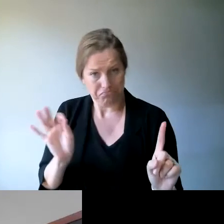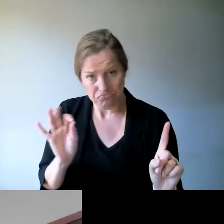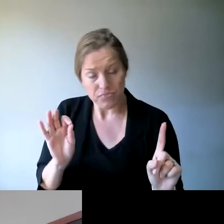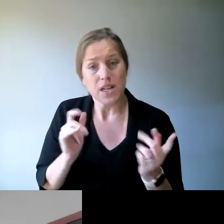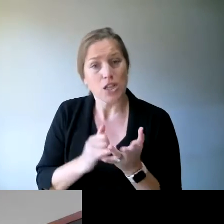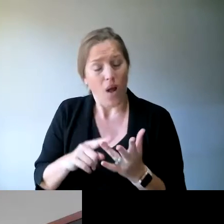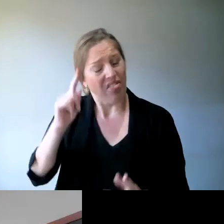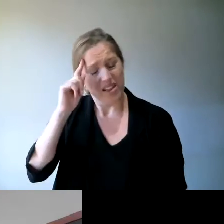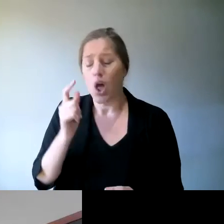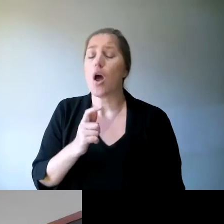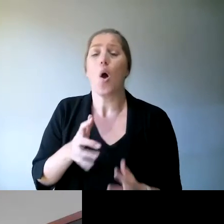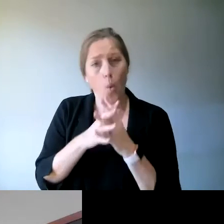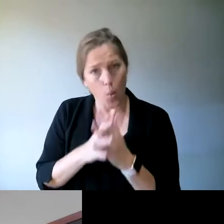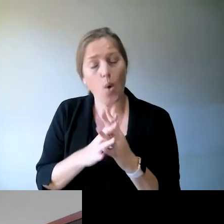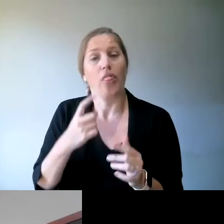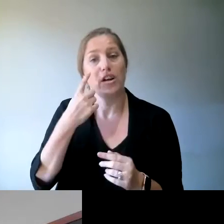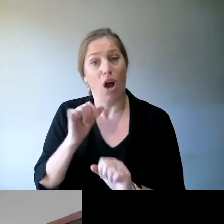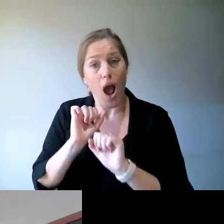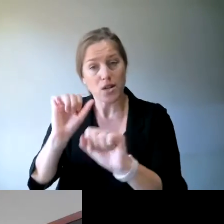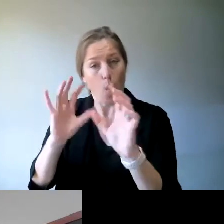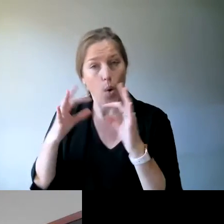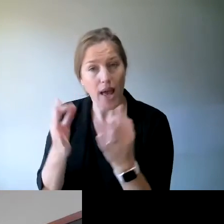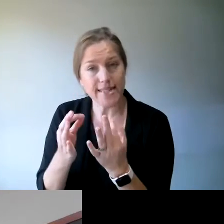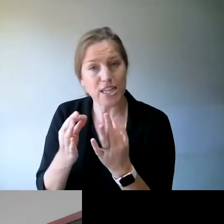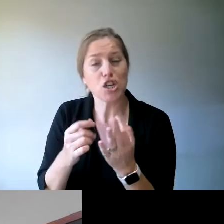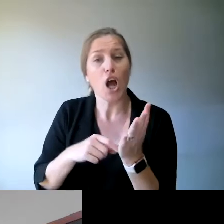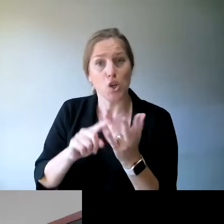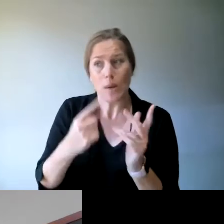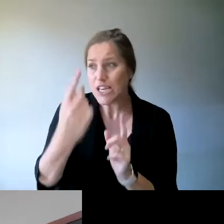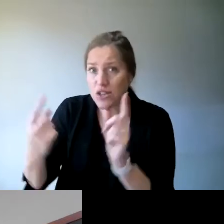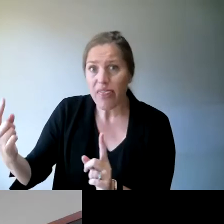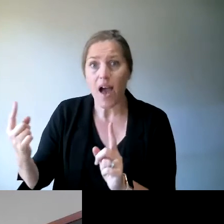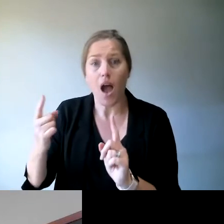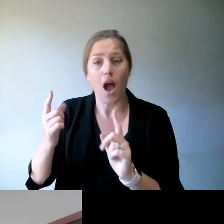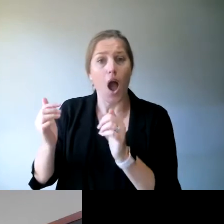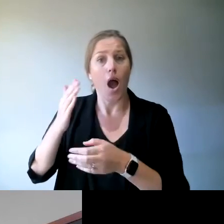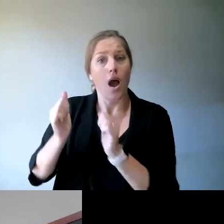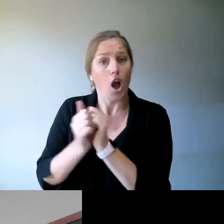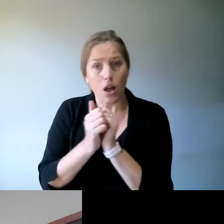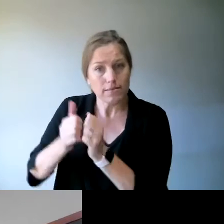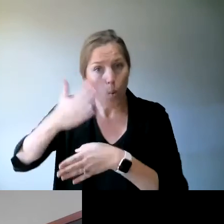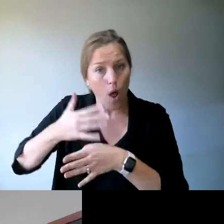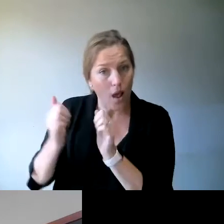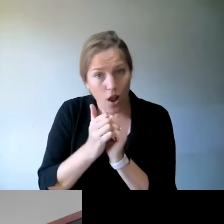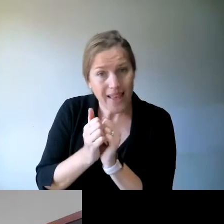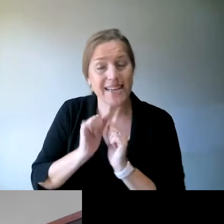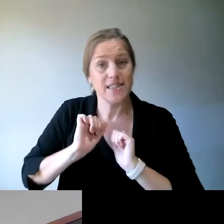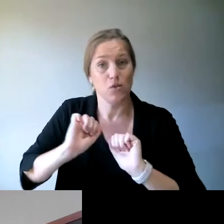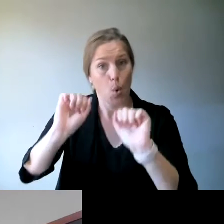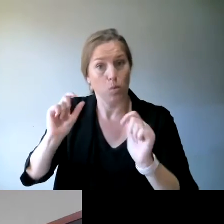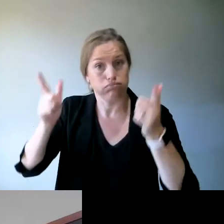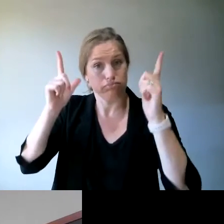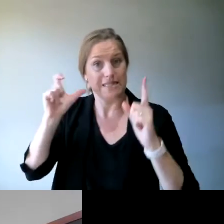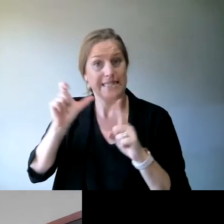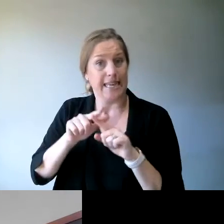to talk it up in your own organization so that people understand it and can easily explain it to others. Hmm. Yeah, that